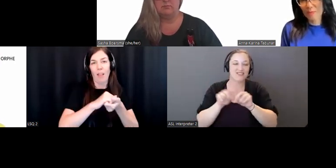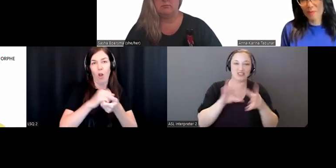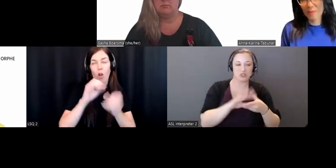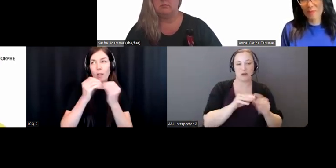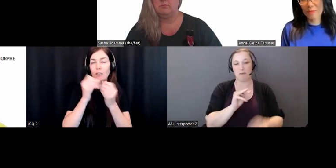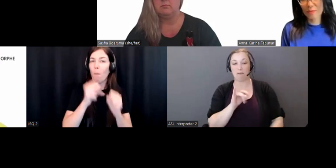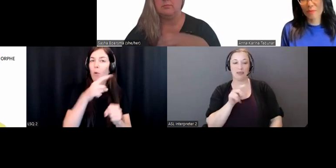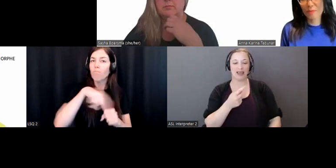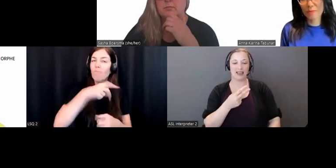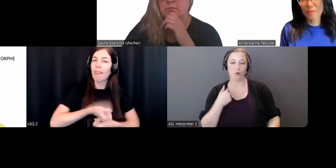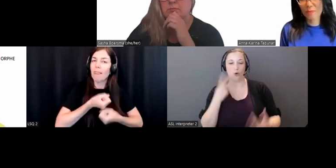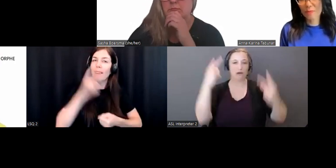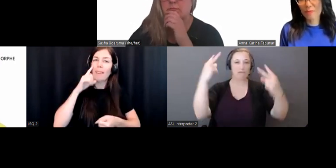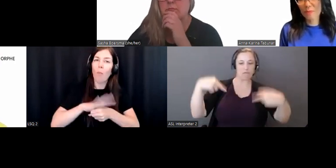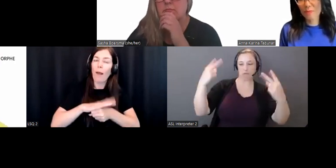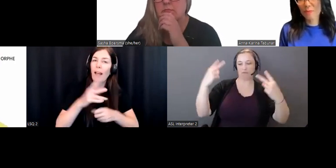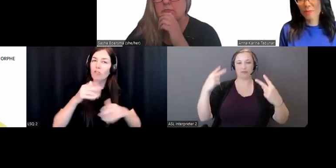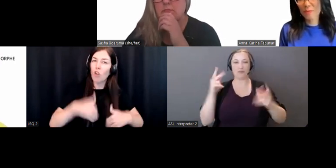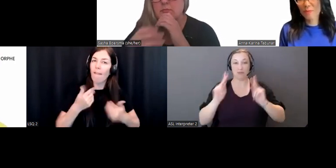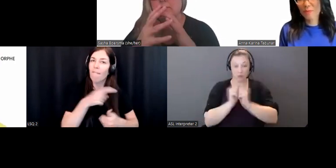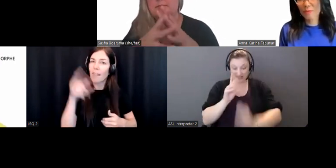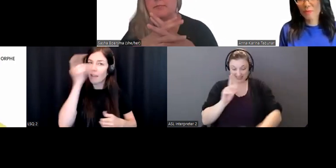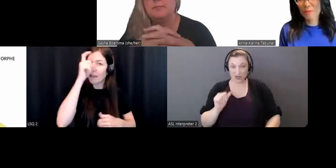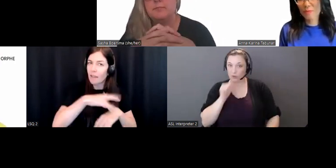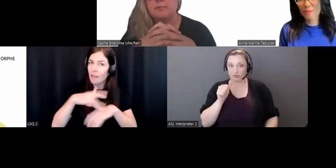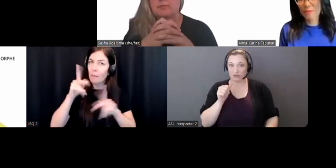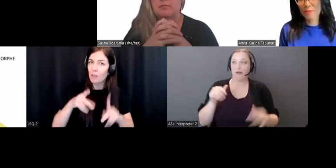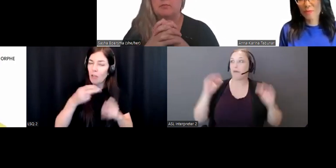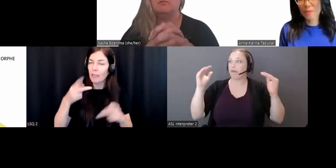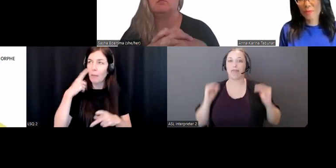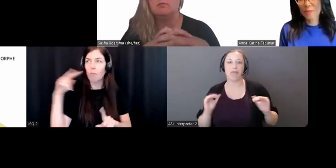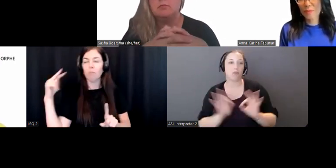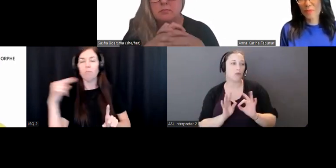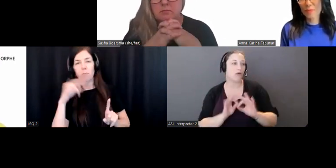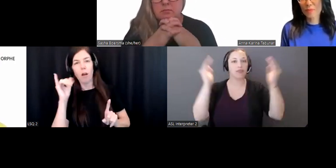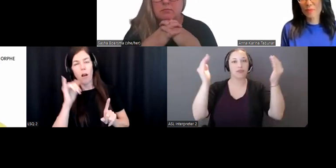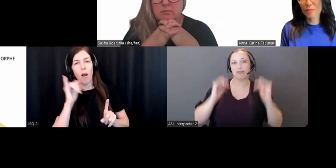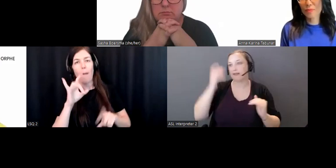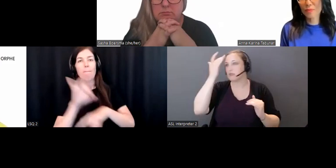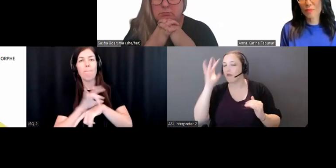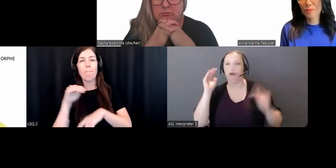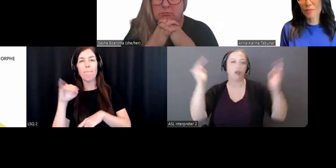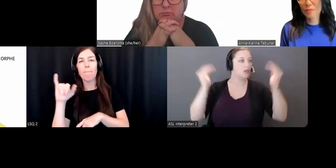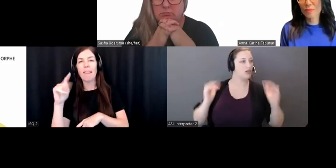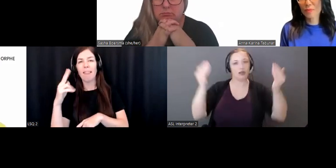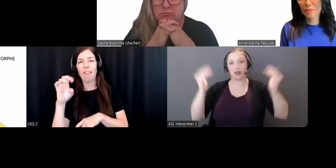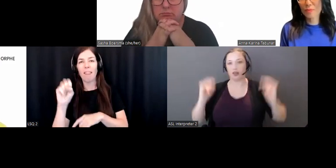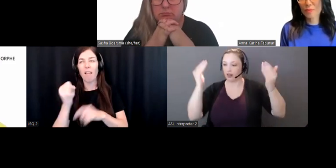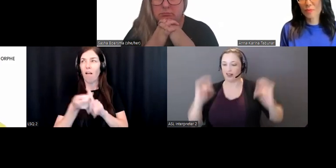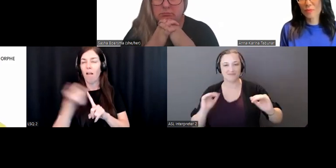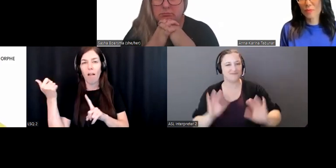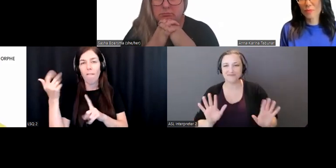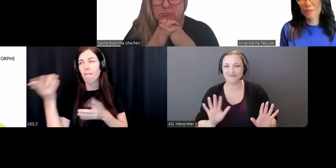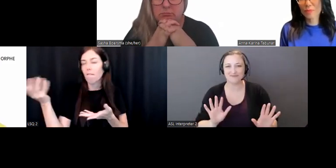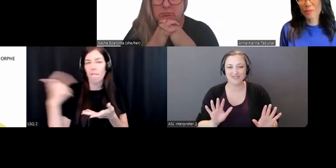with disabilities, as being less worthy, as being less intelligent, as being less able to contribute. Those myths are corrosive. They